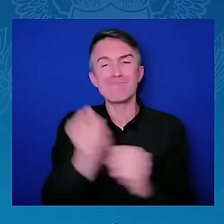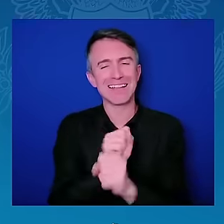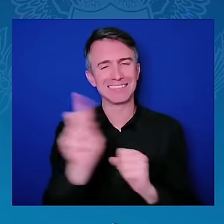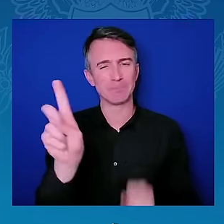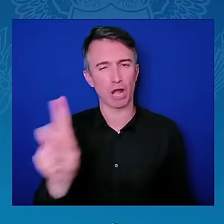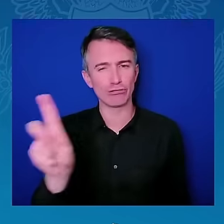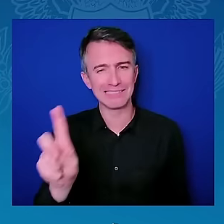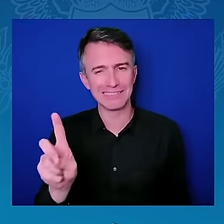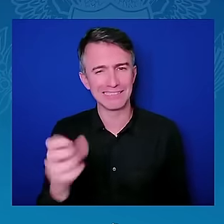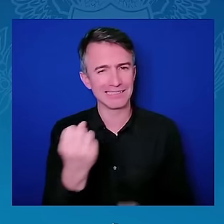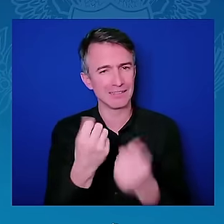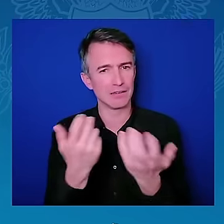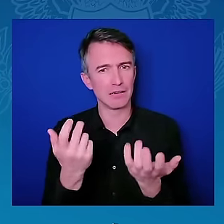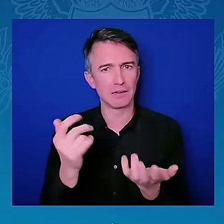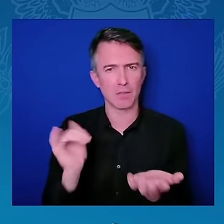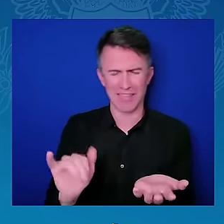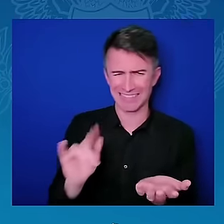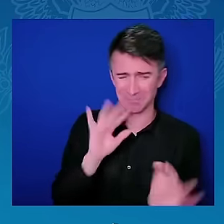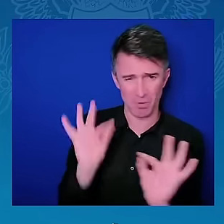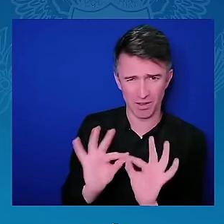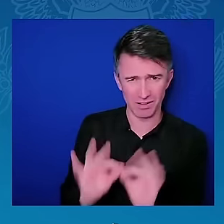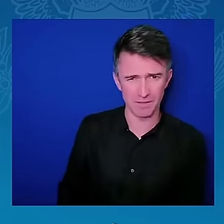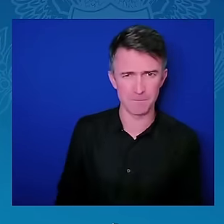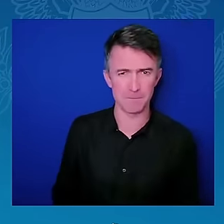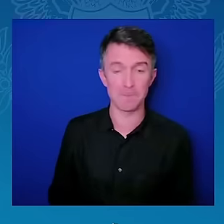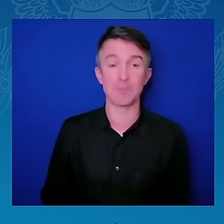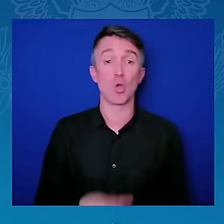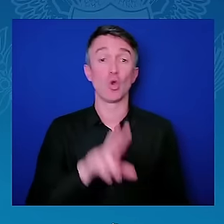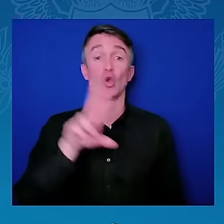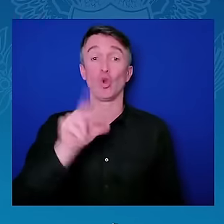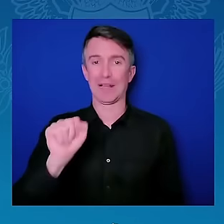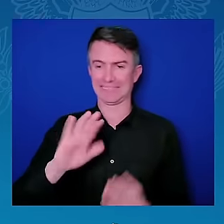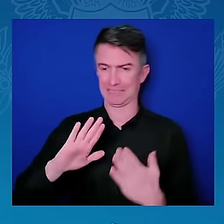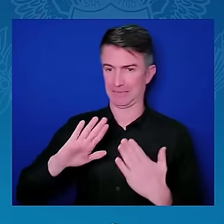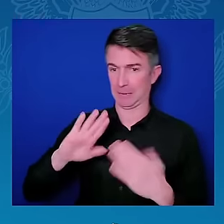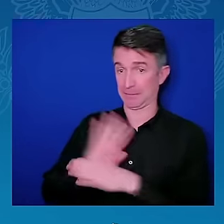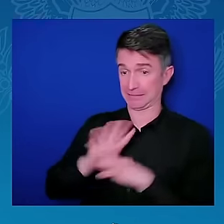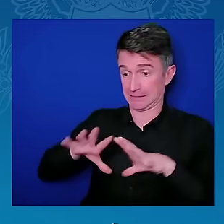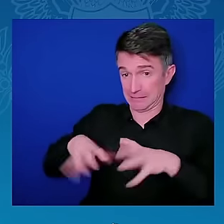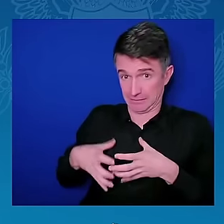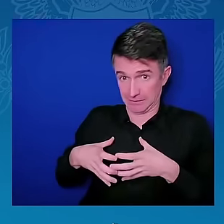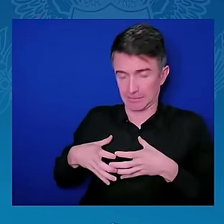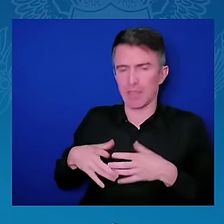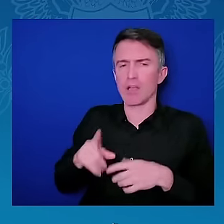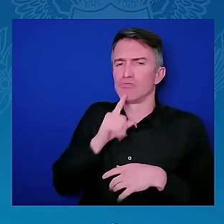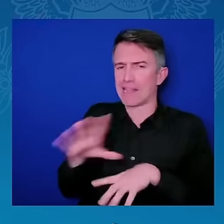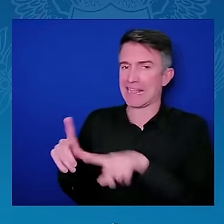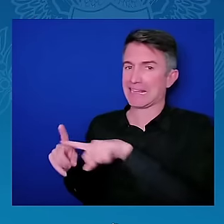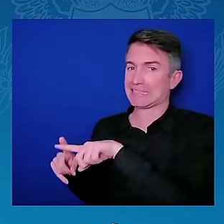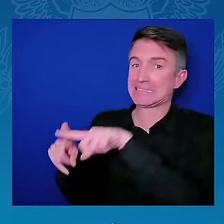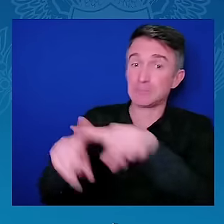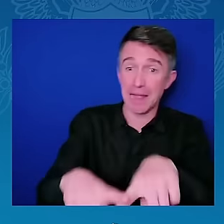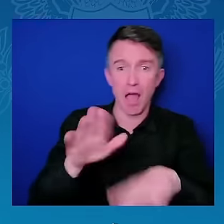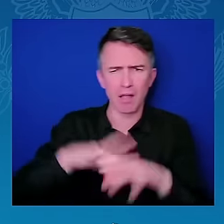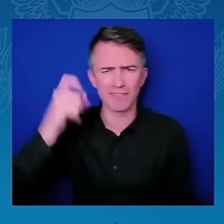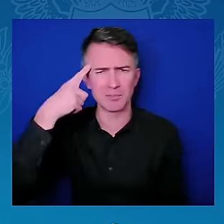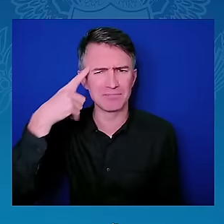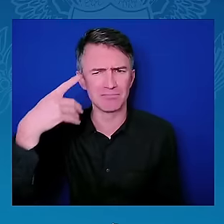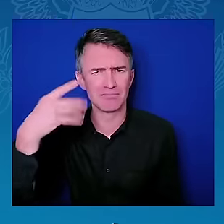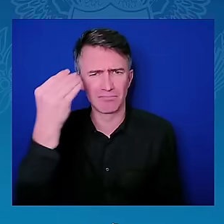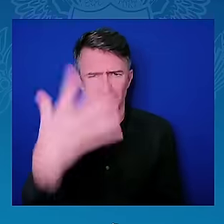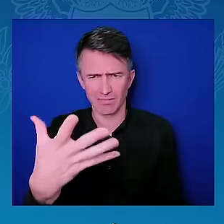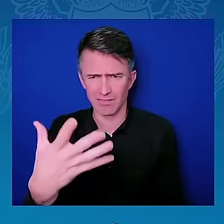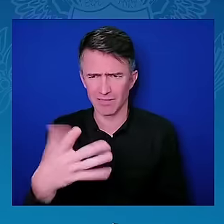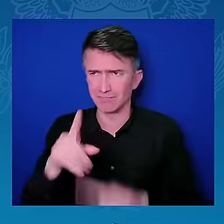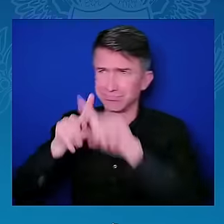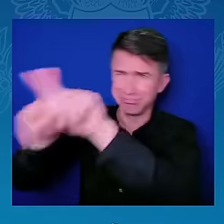interdependent and interdependent with our allies and nations around the world. And these partnerships then make a lot of sense.